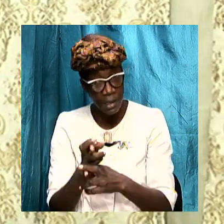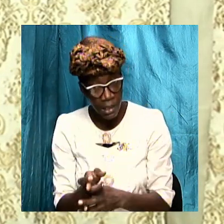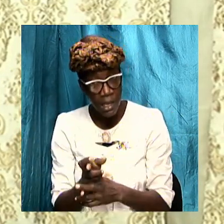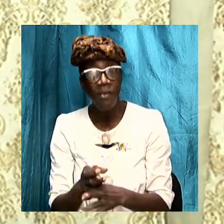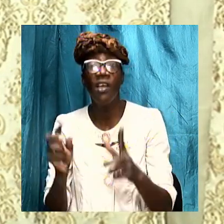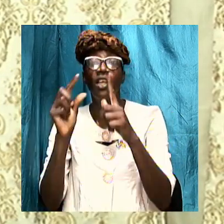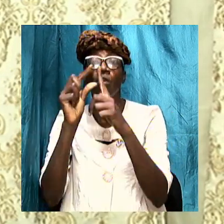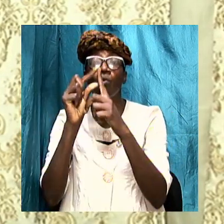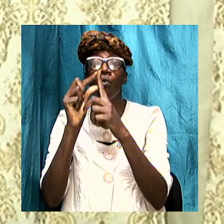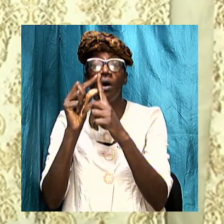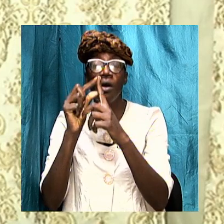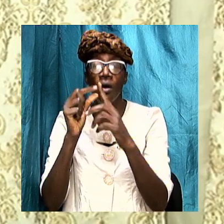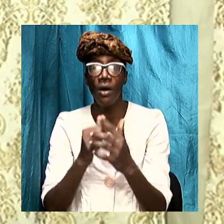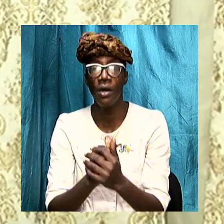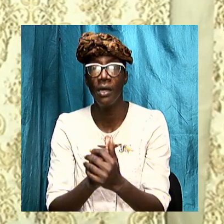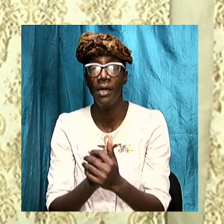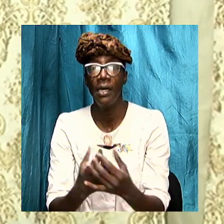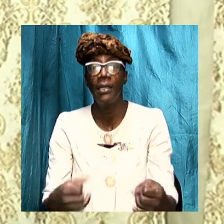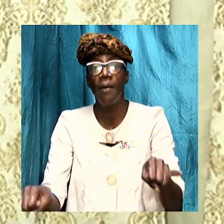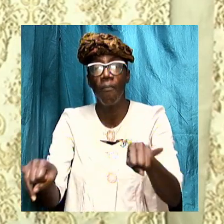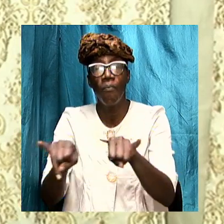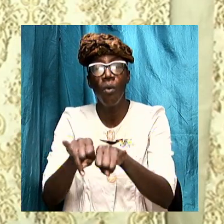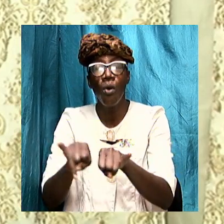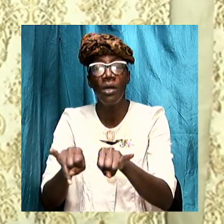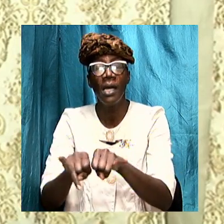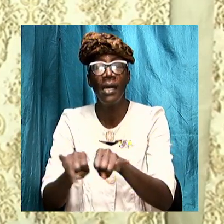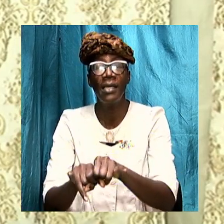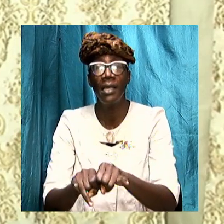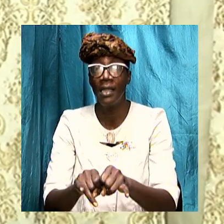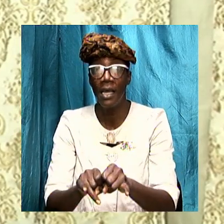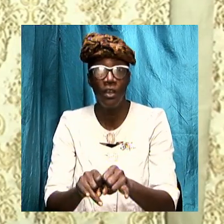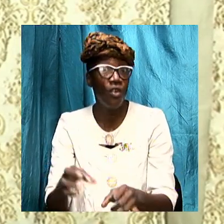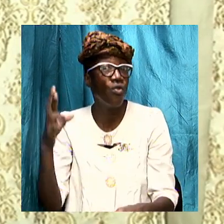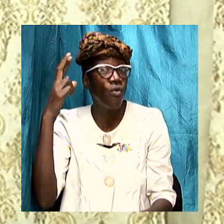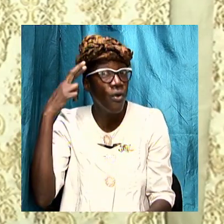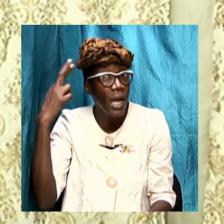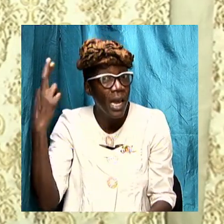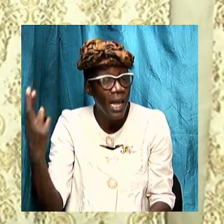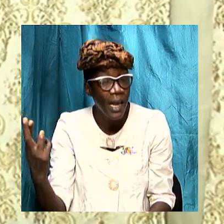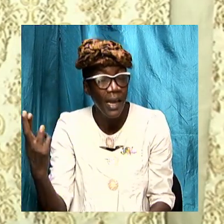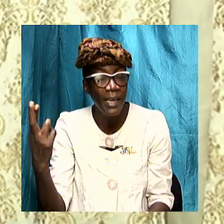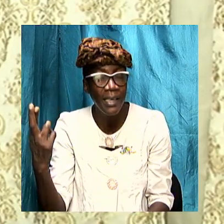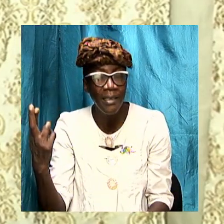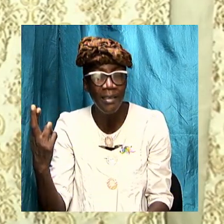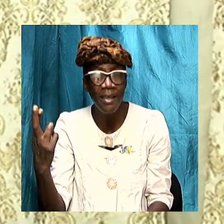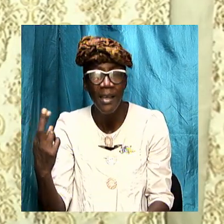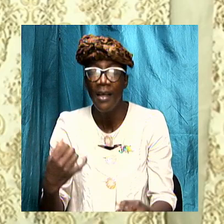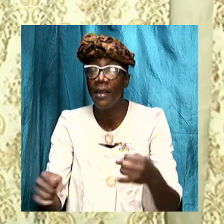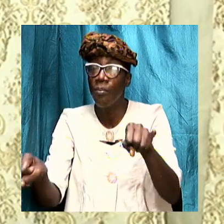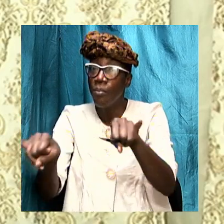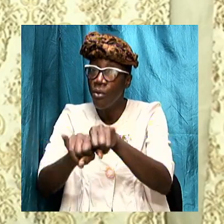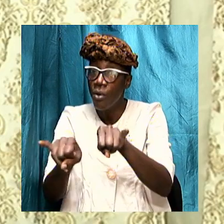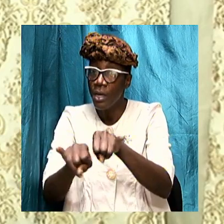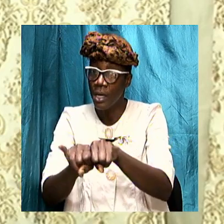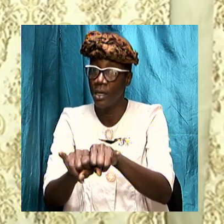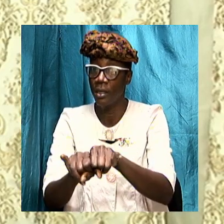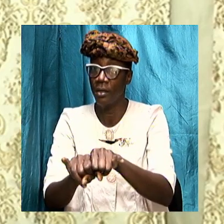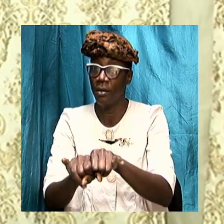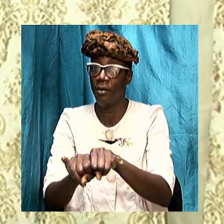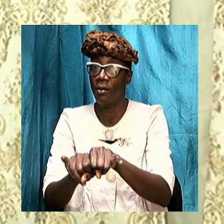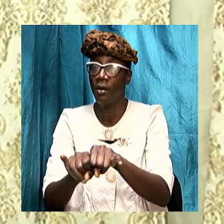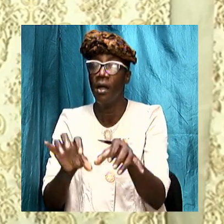the word and it is important that we recognize the significance and the impact